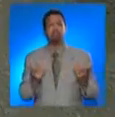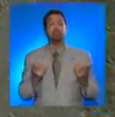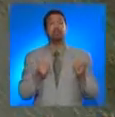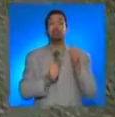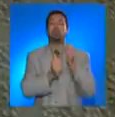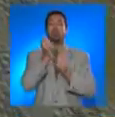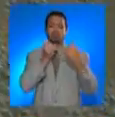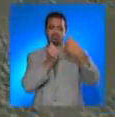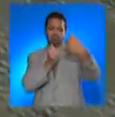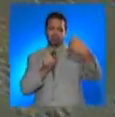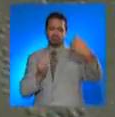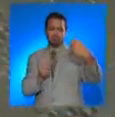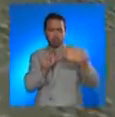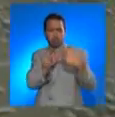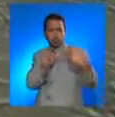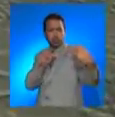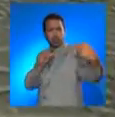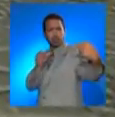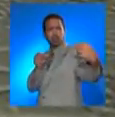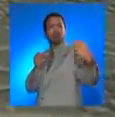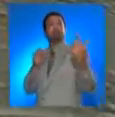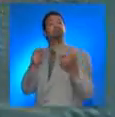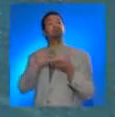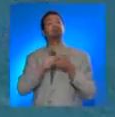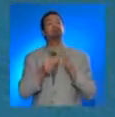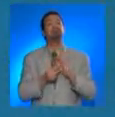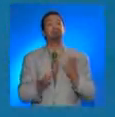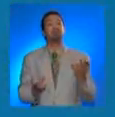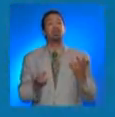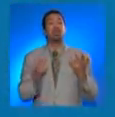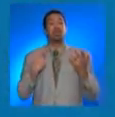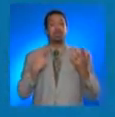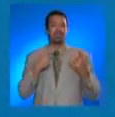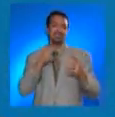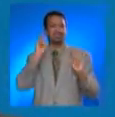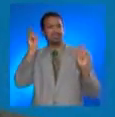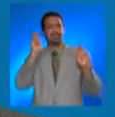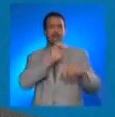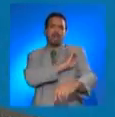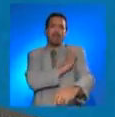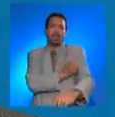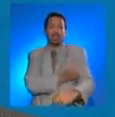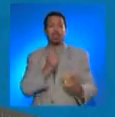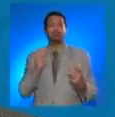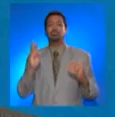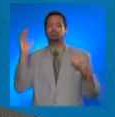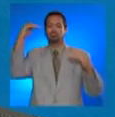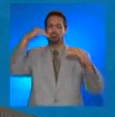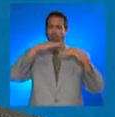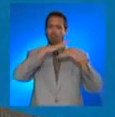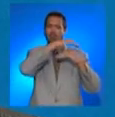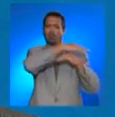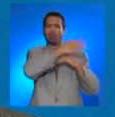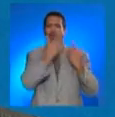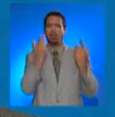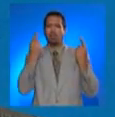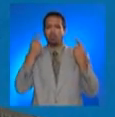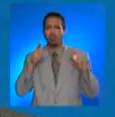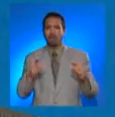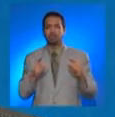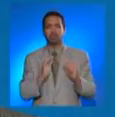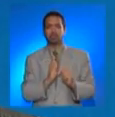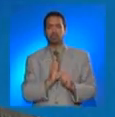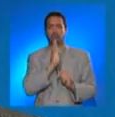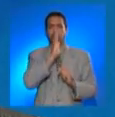Most faults have an elongated shape. Consequently, the energy causing the tsunami will mostly propagate in a direction